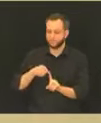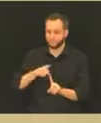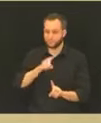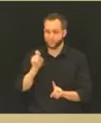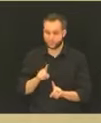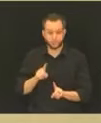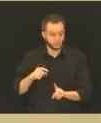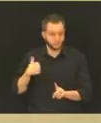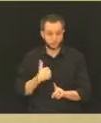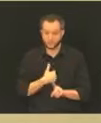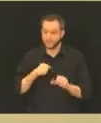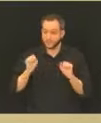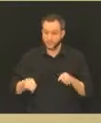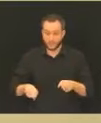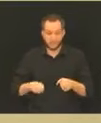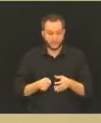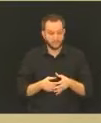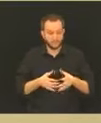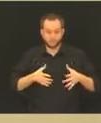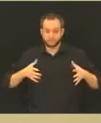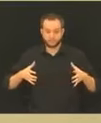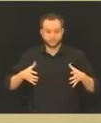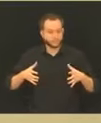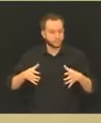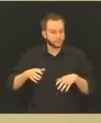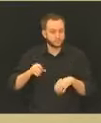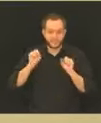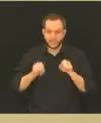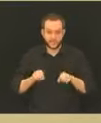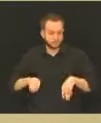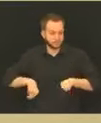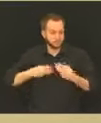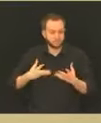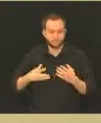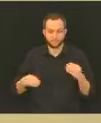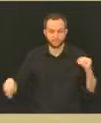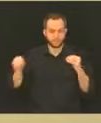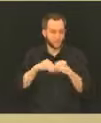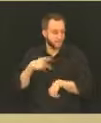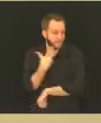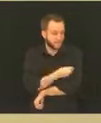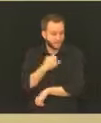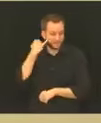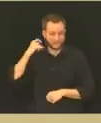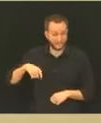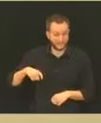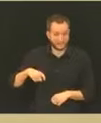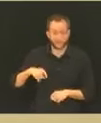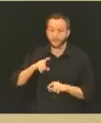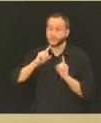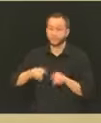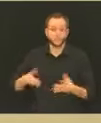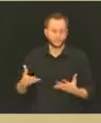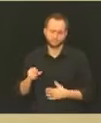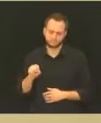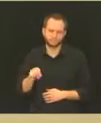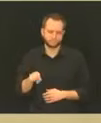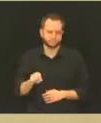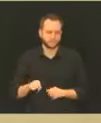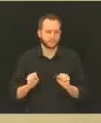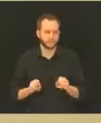to ramp up and give more vaccine if we need to? The quick answer to that is yes. But